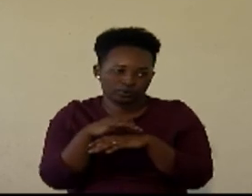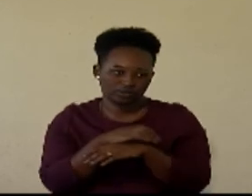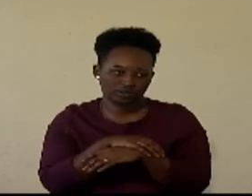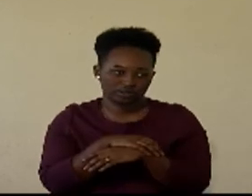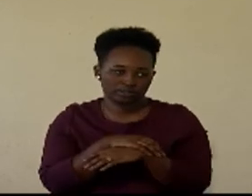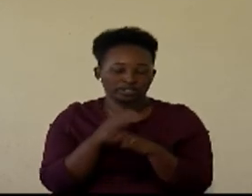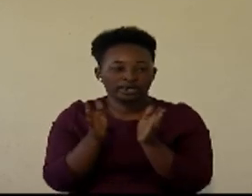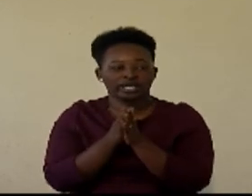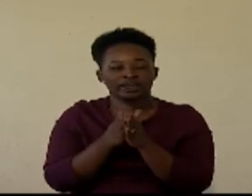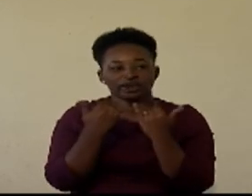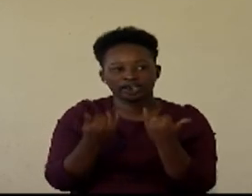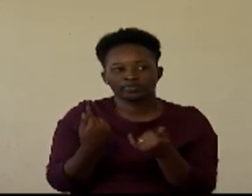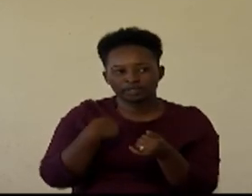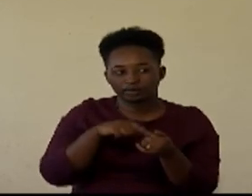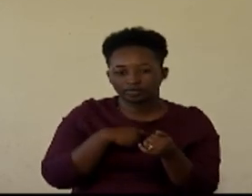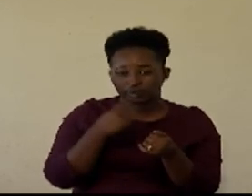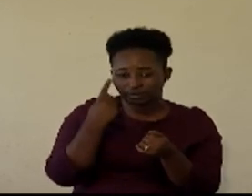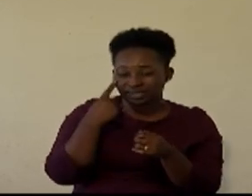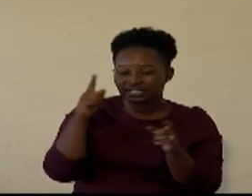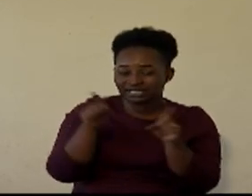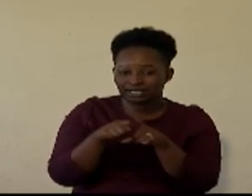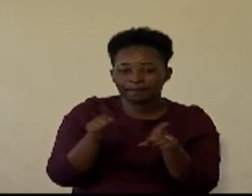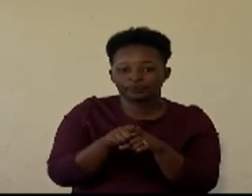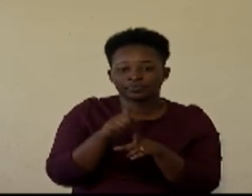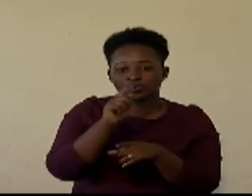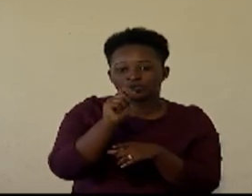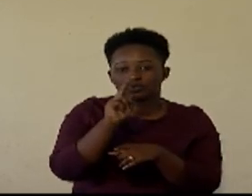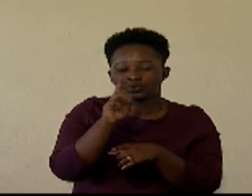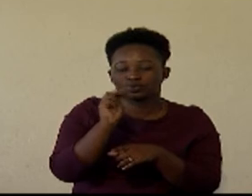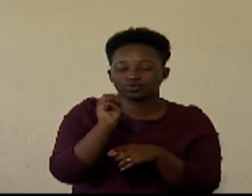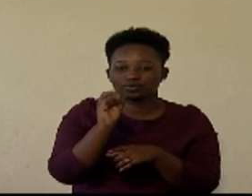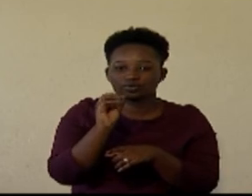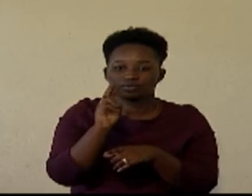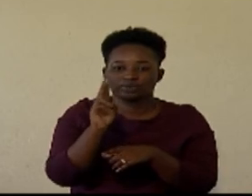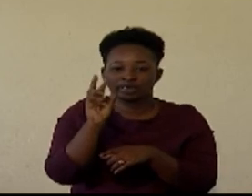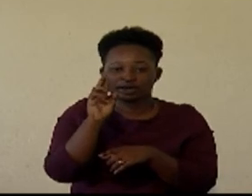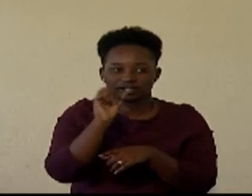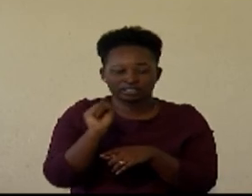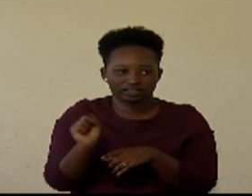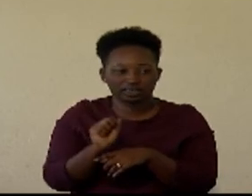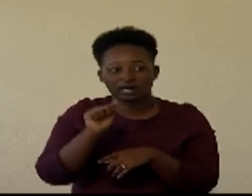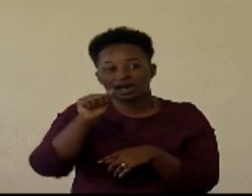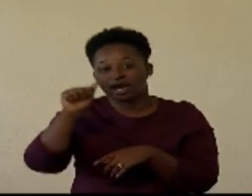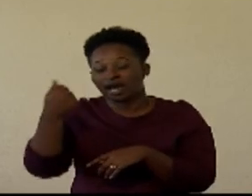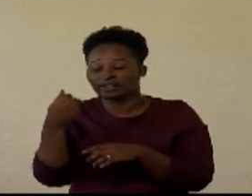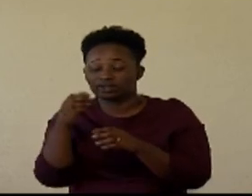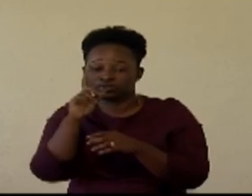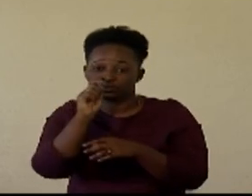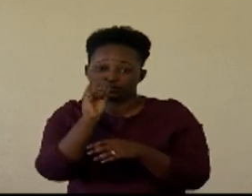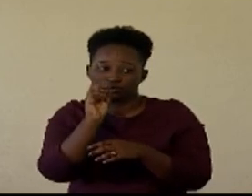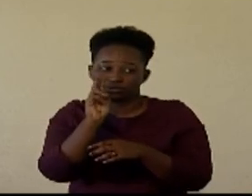and we now look at this as begging tumors then other forms of tumors they detach and they move